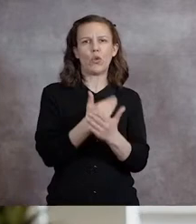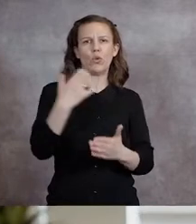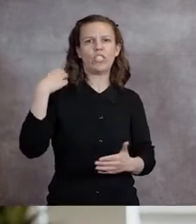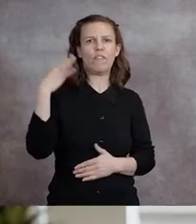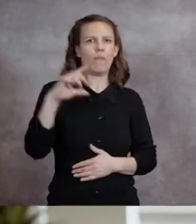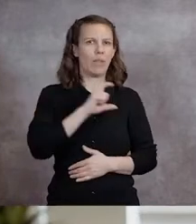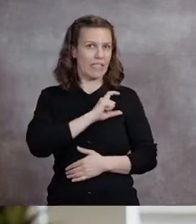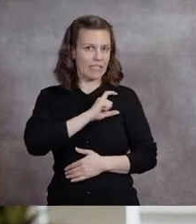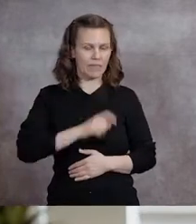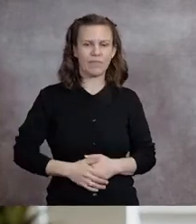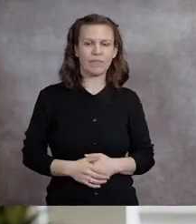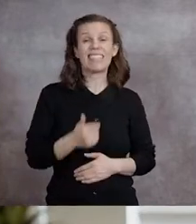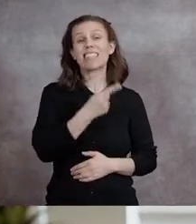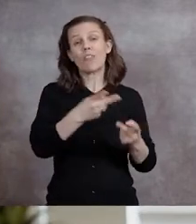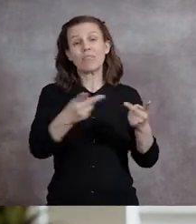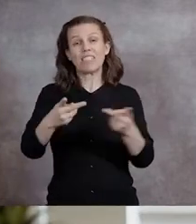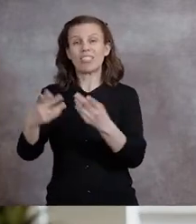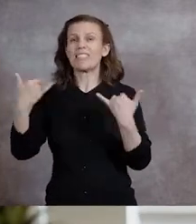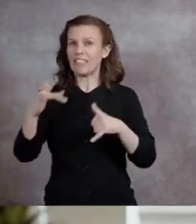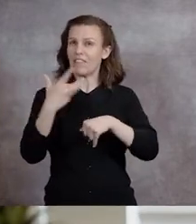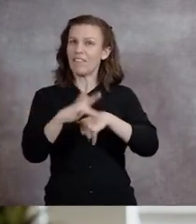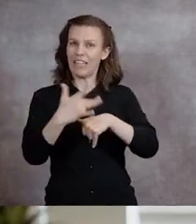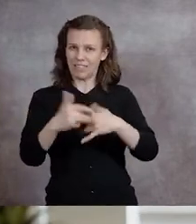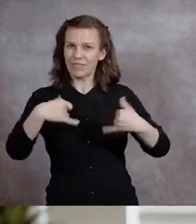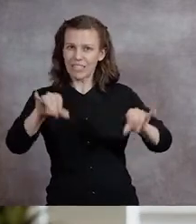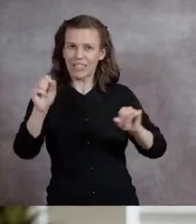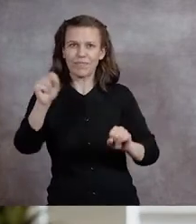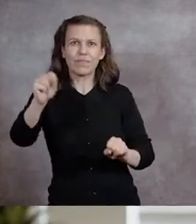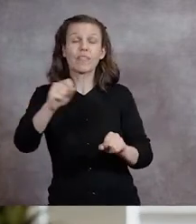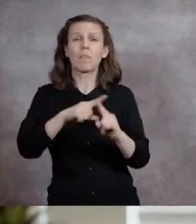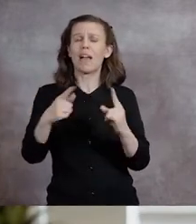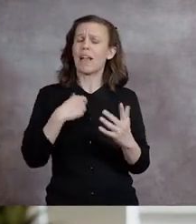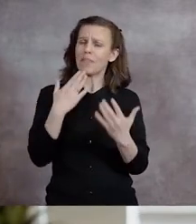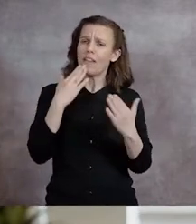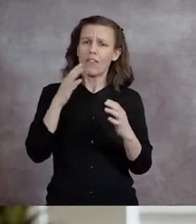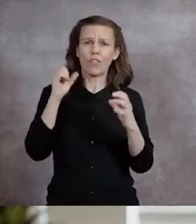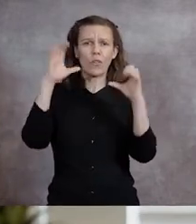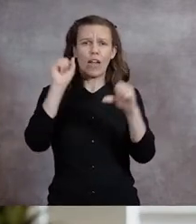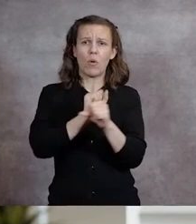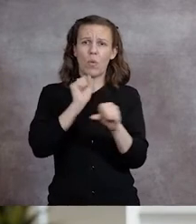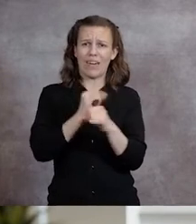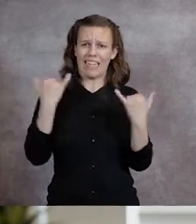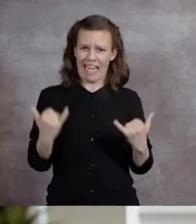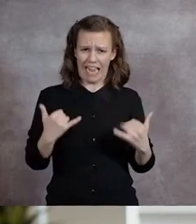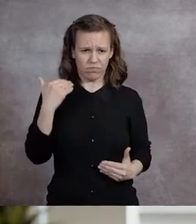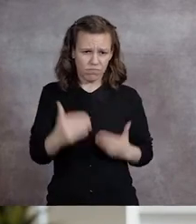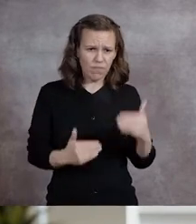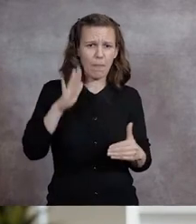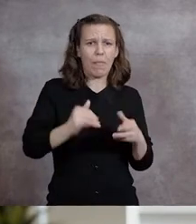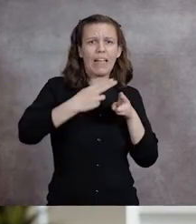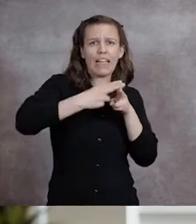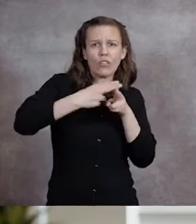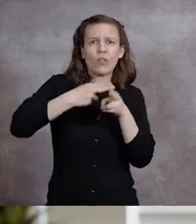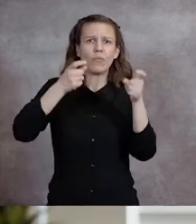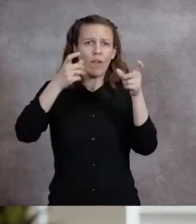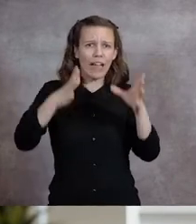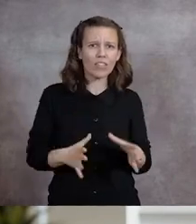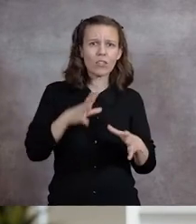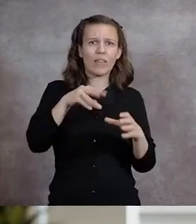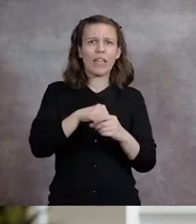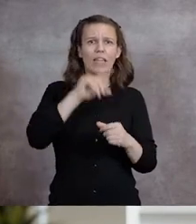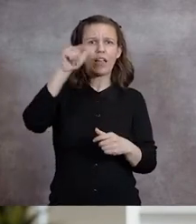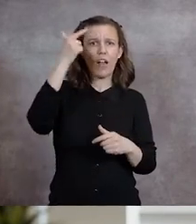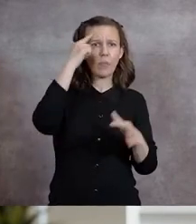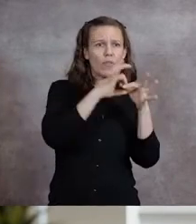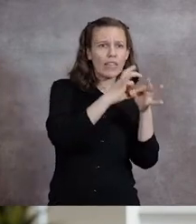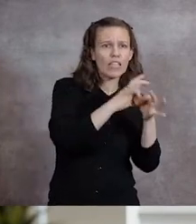A number of positions remain to be filled, but I'm grateful for the incredible work that's presently being done by our Interim Directors at Government